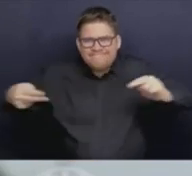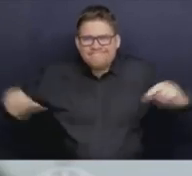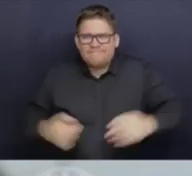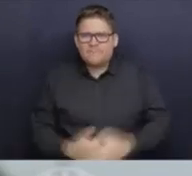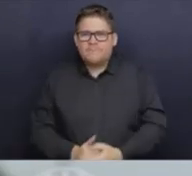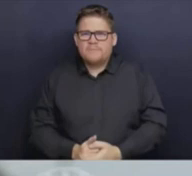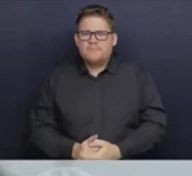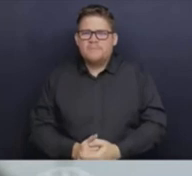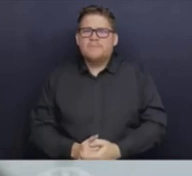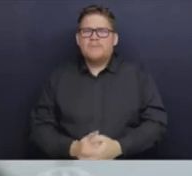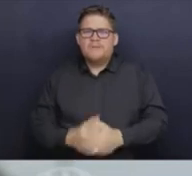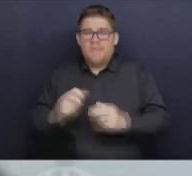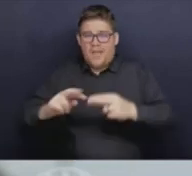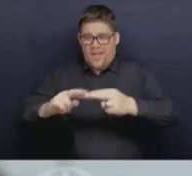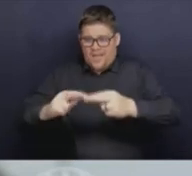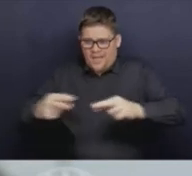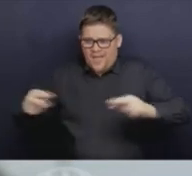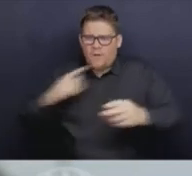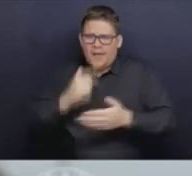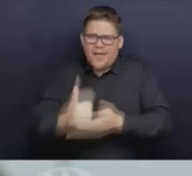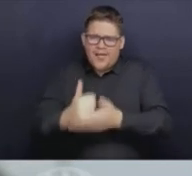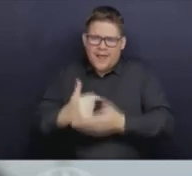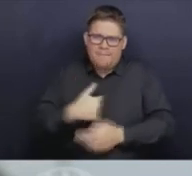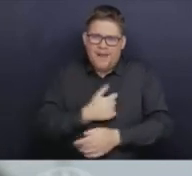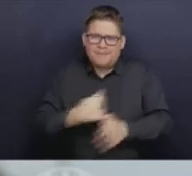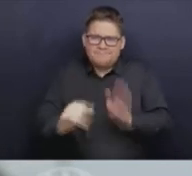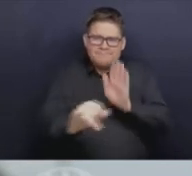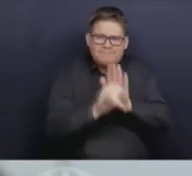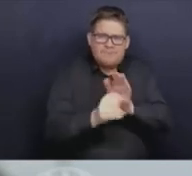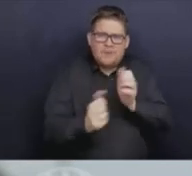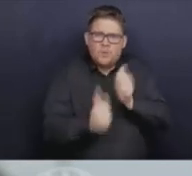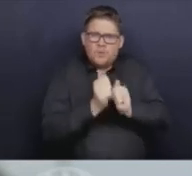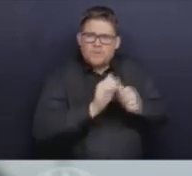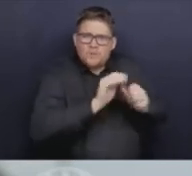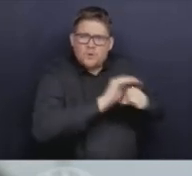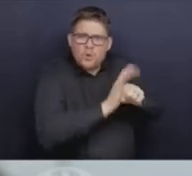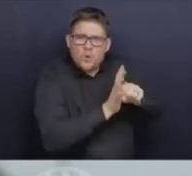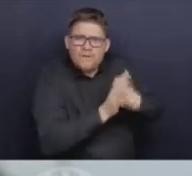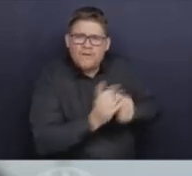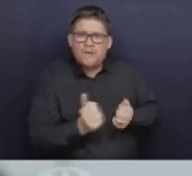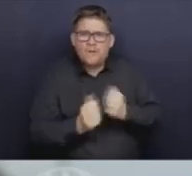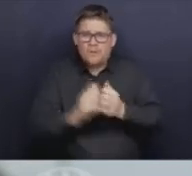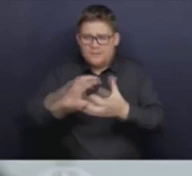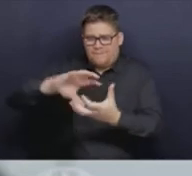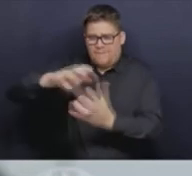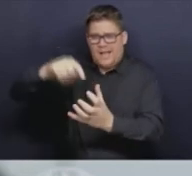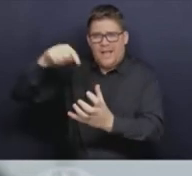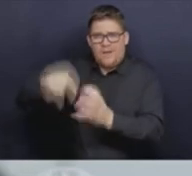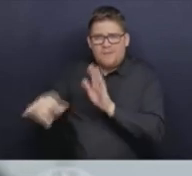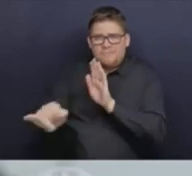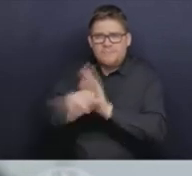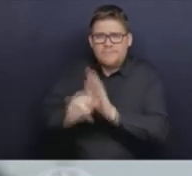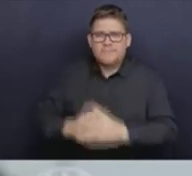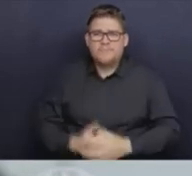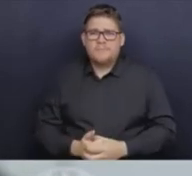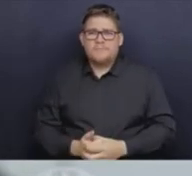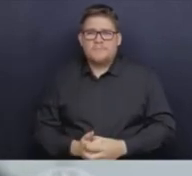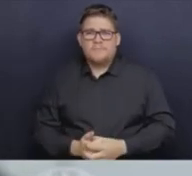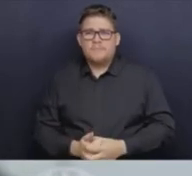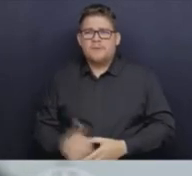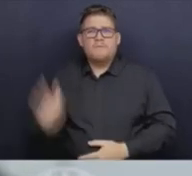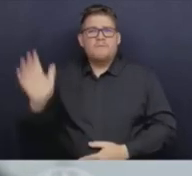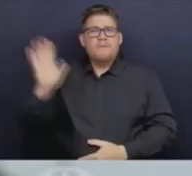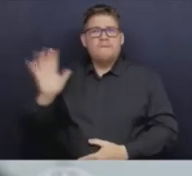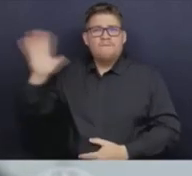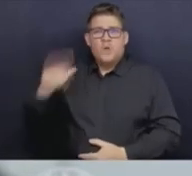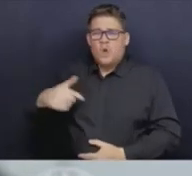they've changed. This is something that's new globally. We've never actually had this ability to watch a virus change in almost